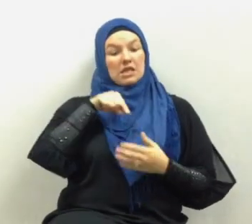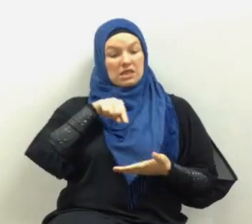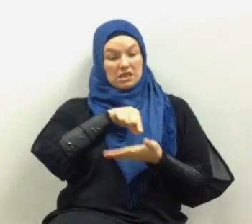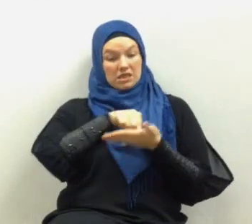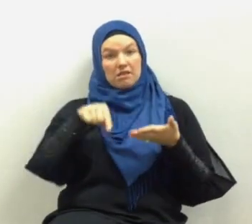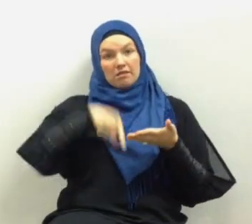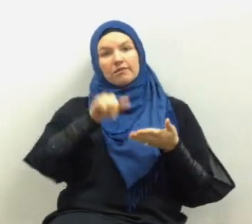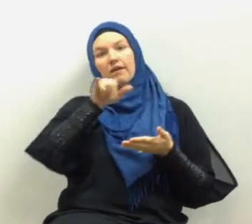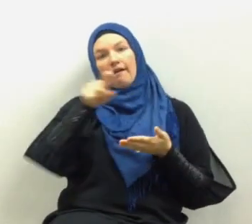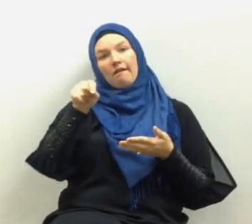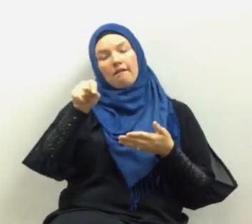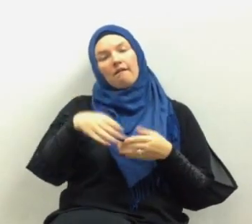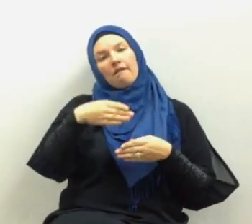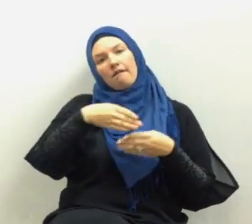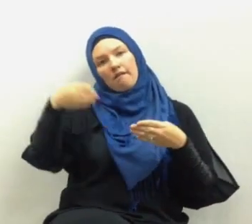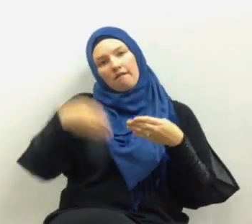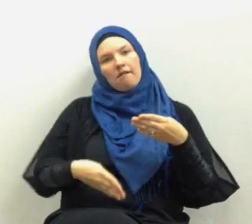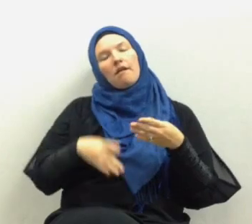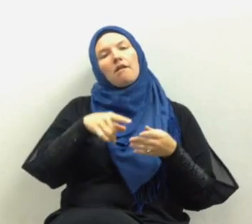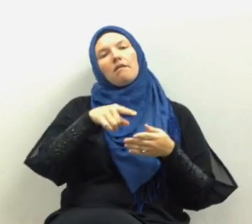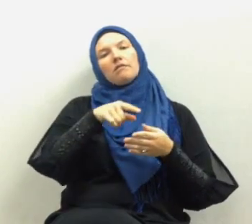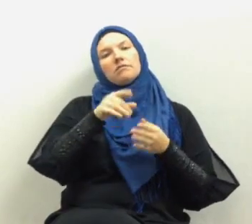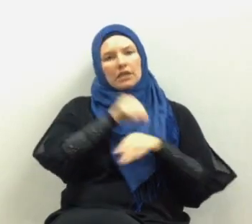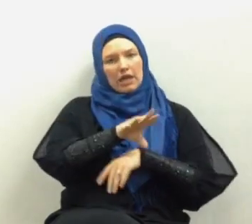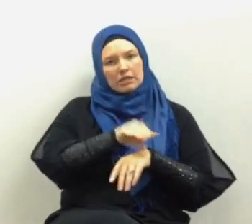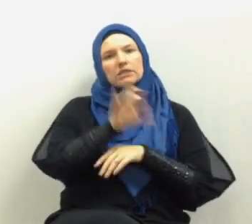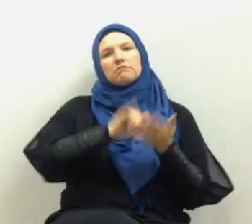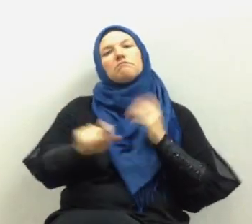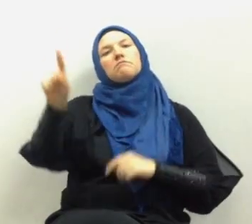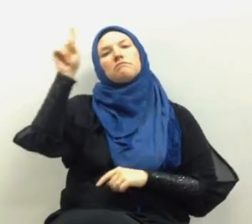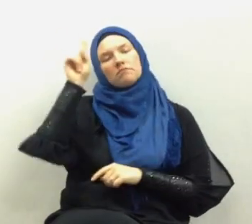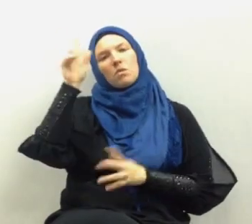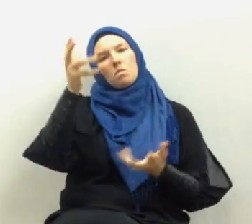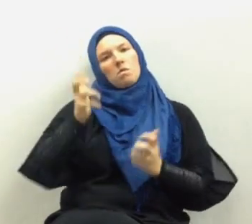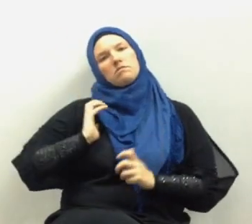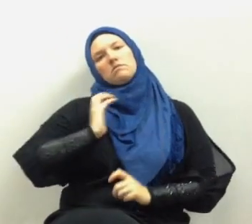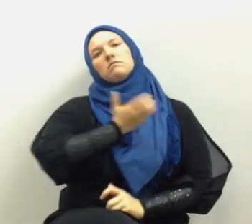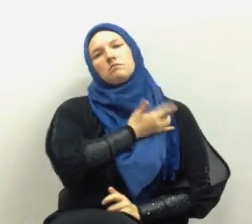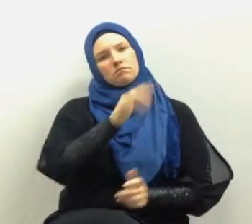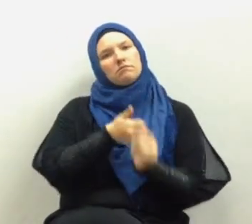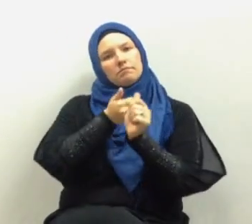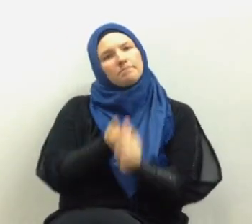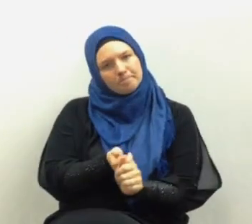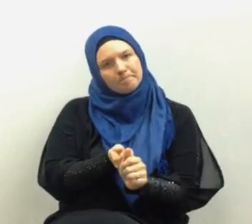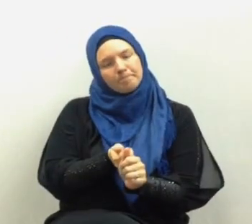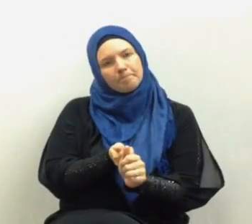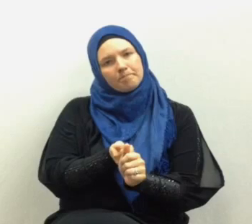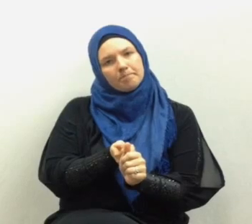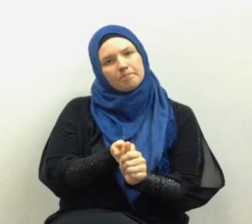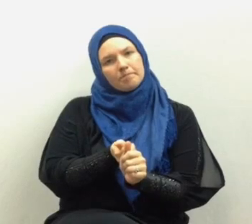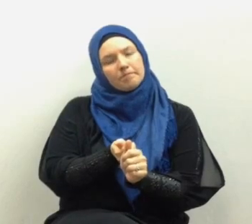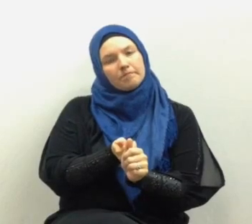concluded the guidance that Allah SWT wants us to follow